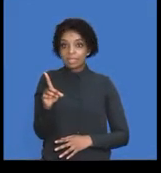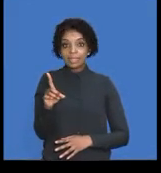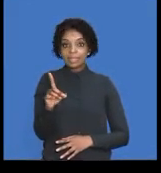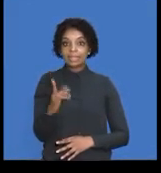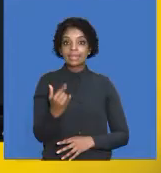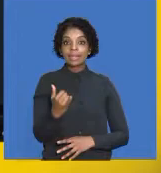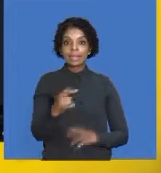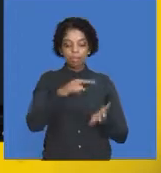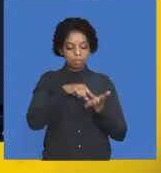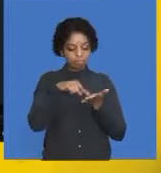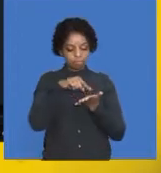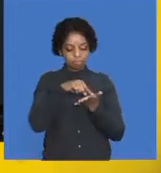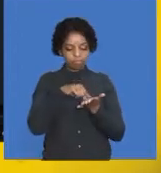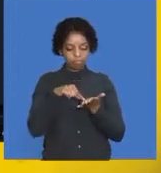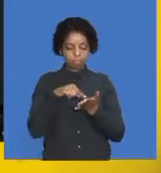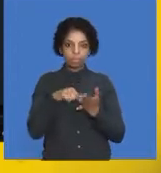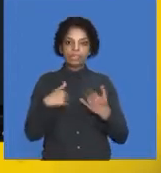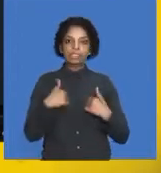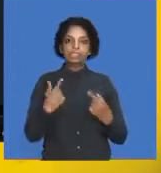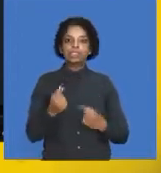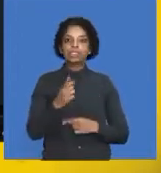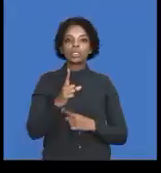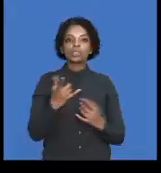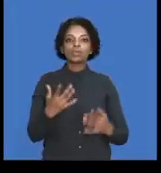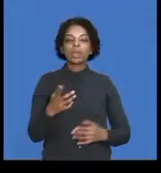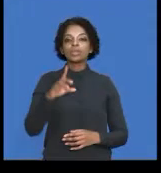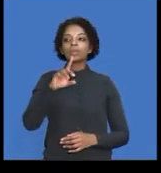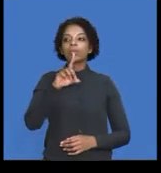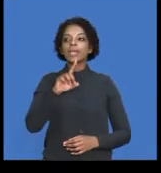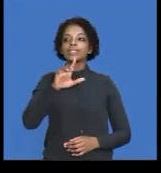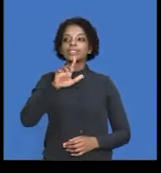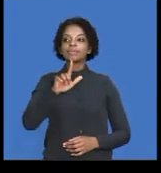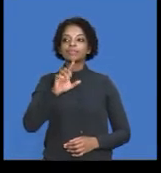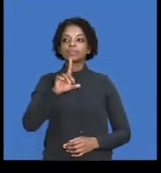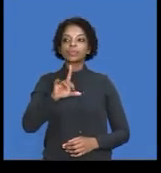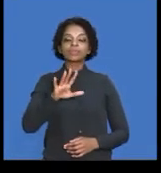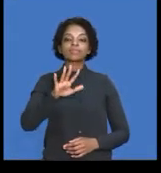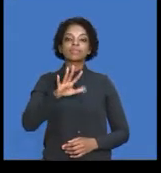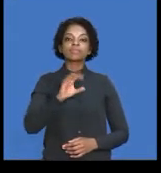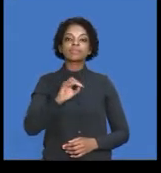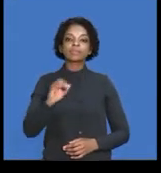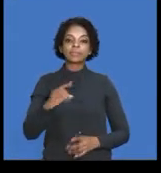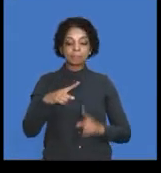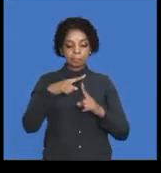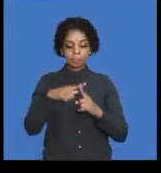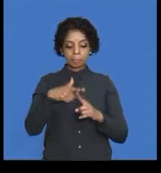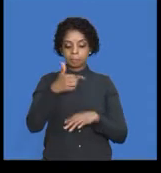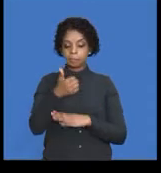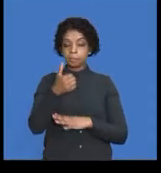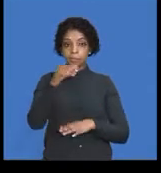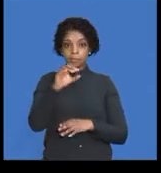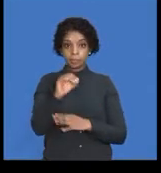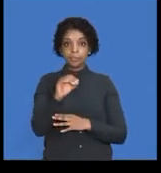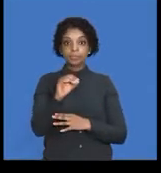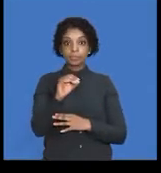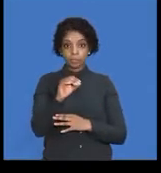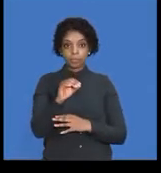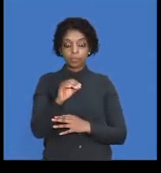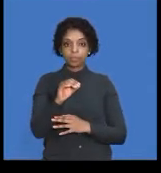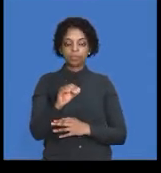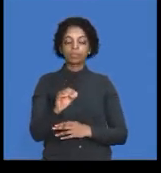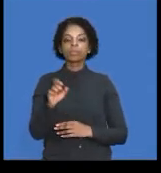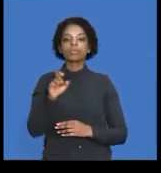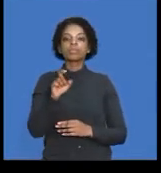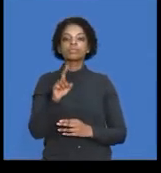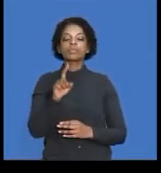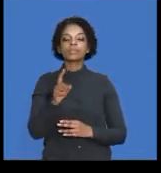do I do? I take the 171,500 times 60 over the 35, right? To give